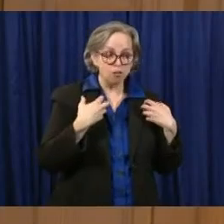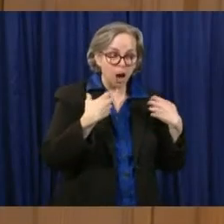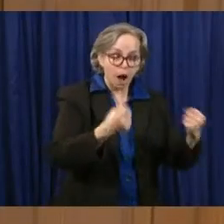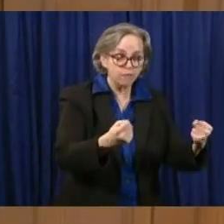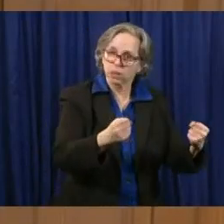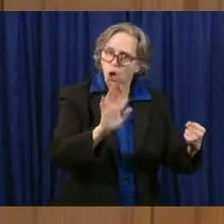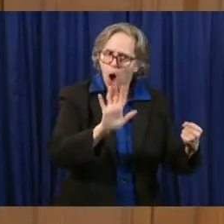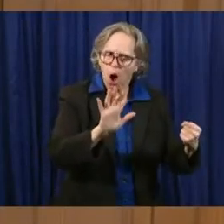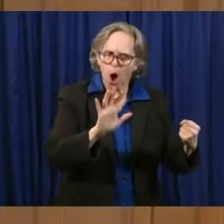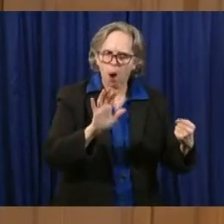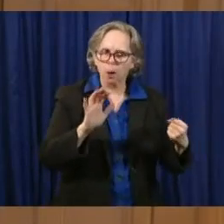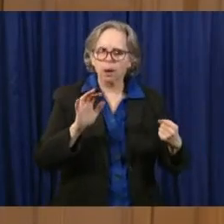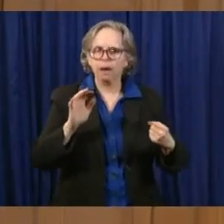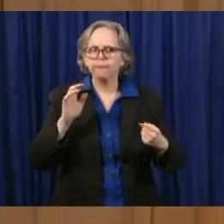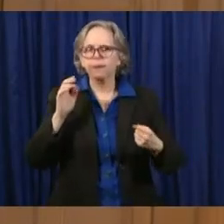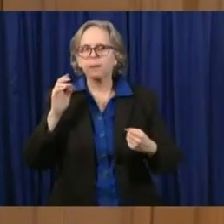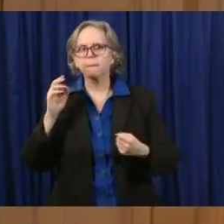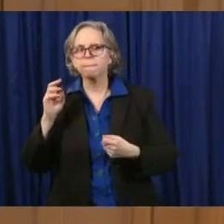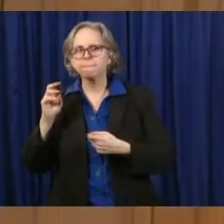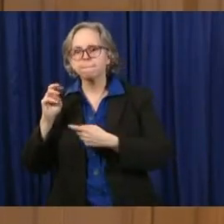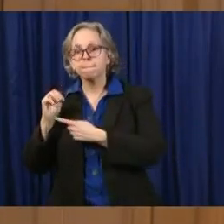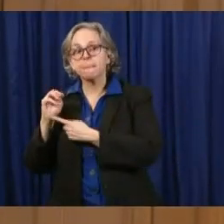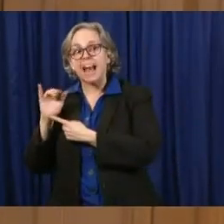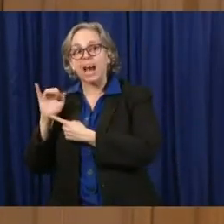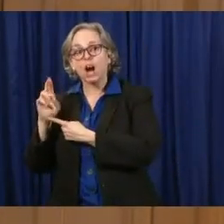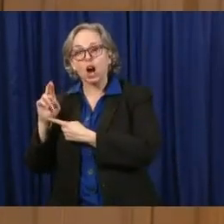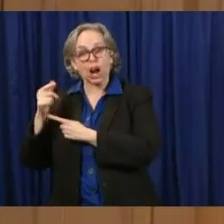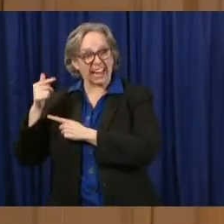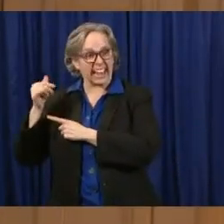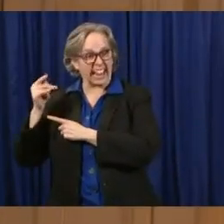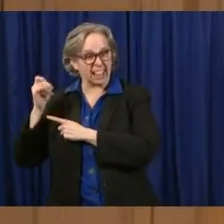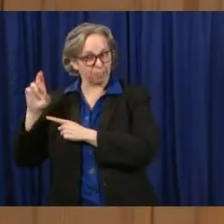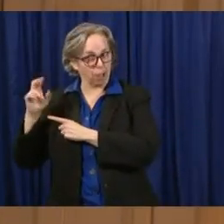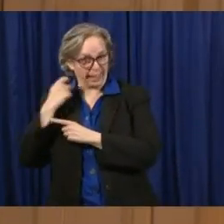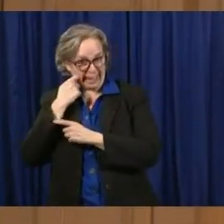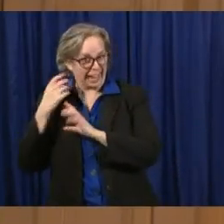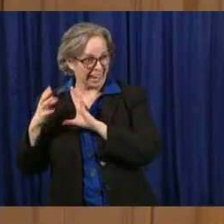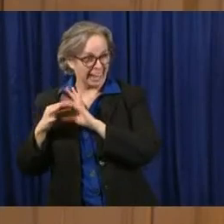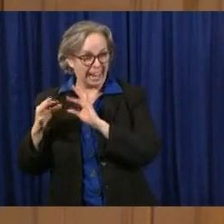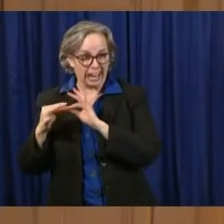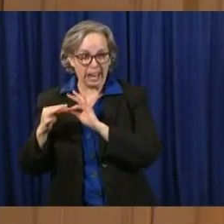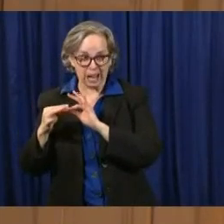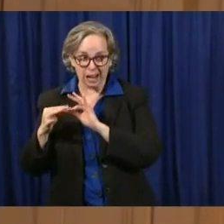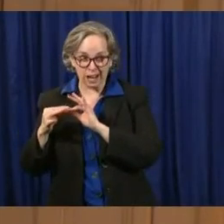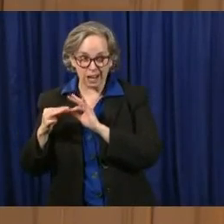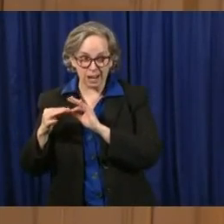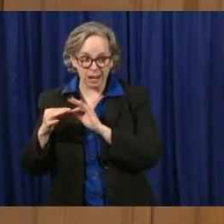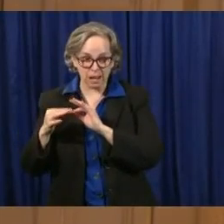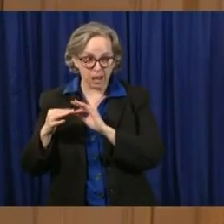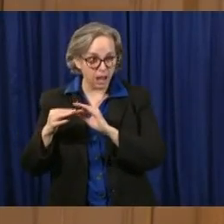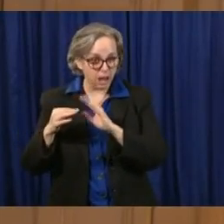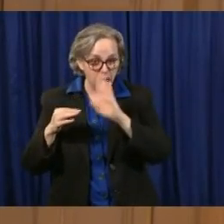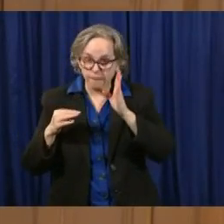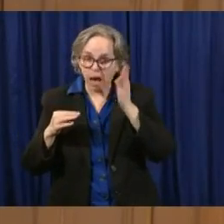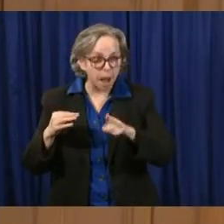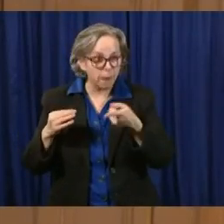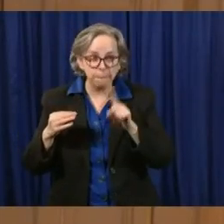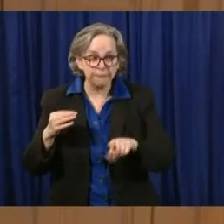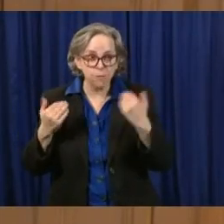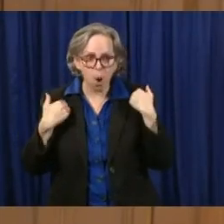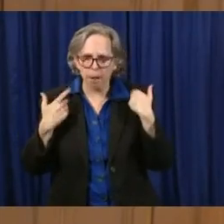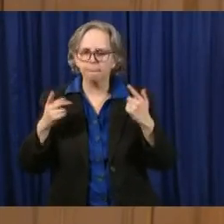talked about, and the governor as well, just an unprecedented level of partnership between our